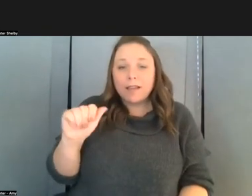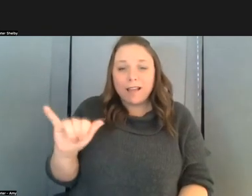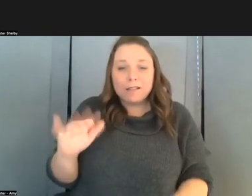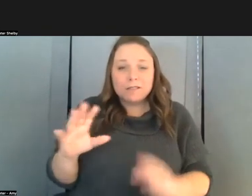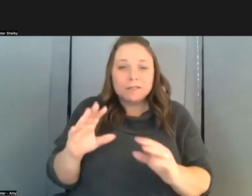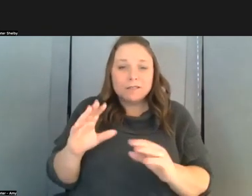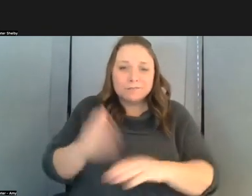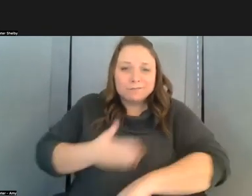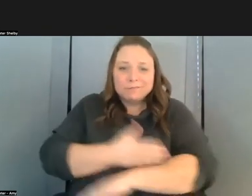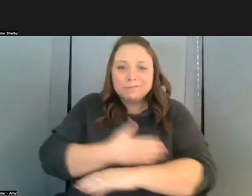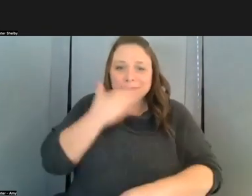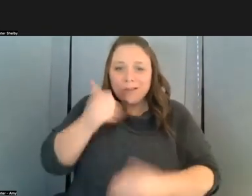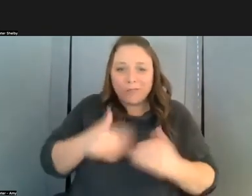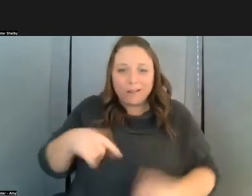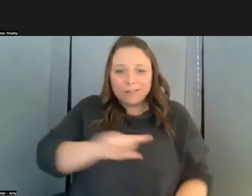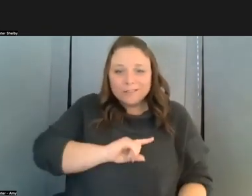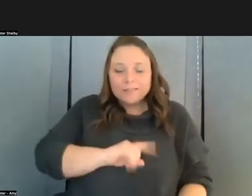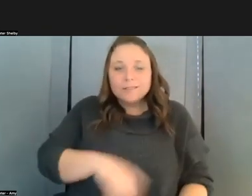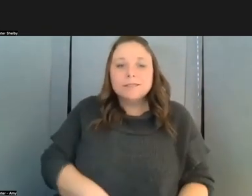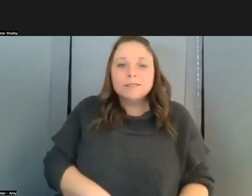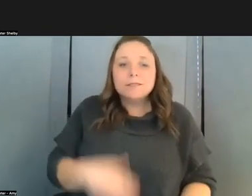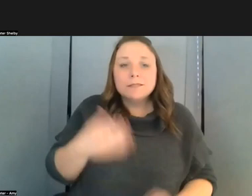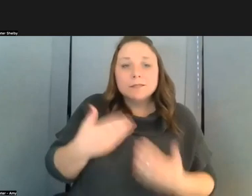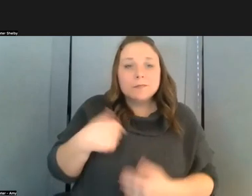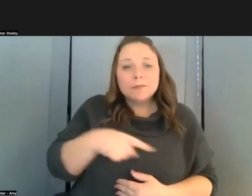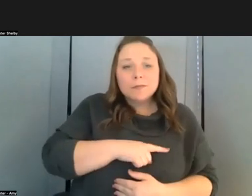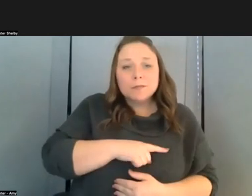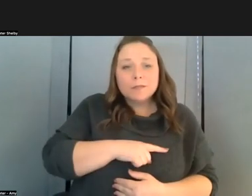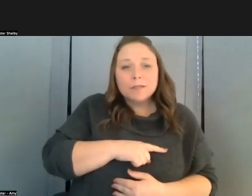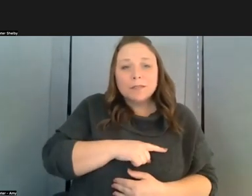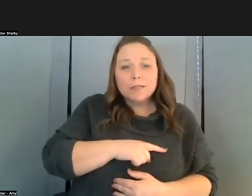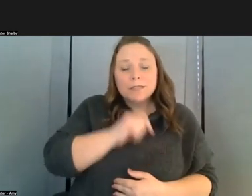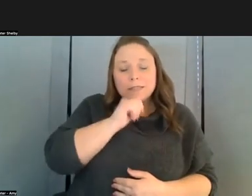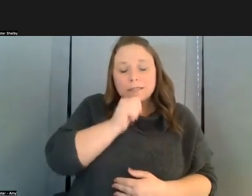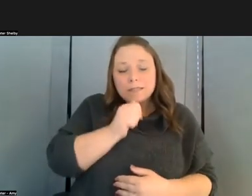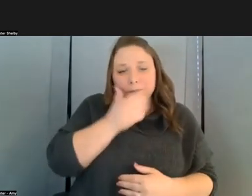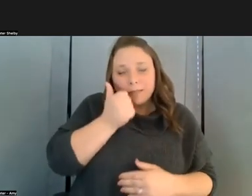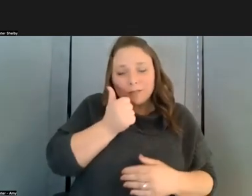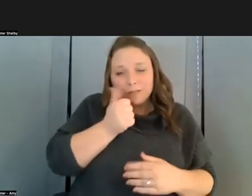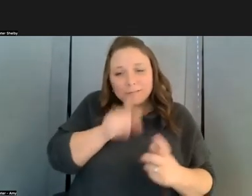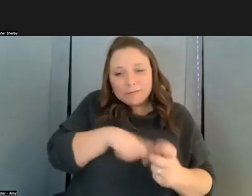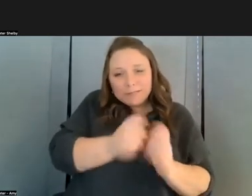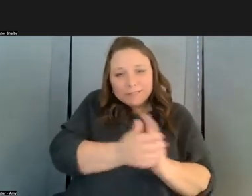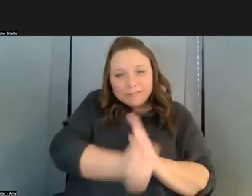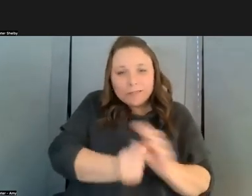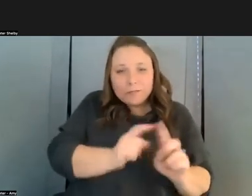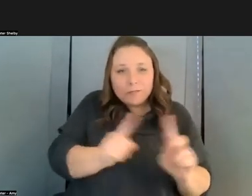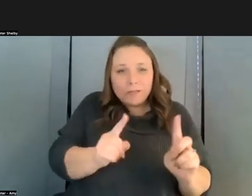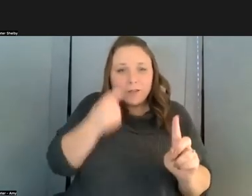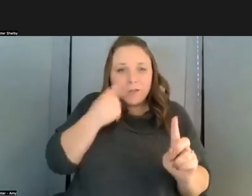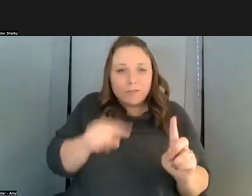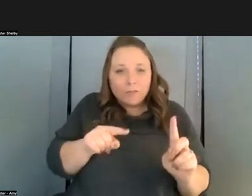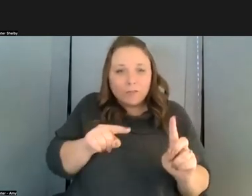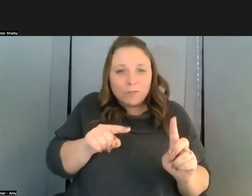are yeah they might not be better at it in terms of skill although they might but certainly in terms of endurance